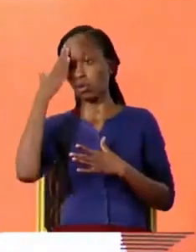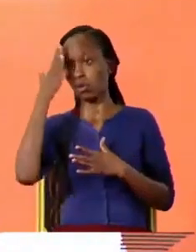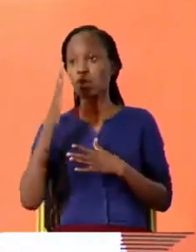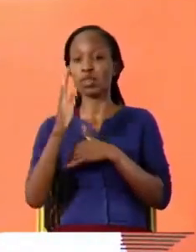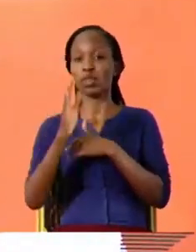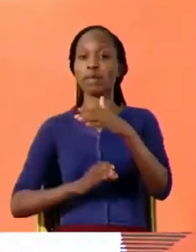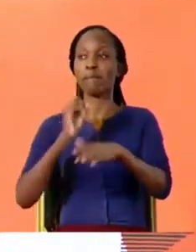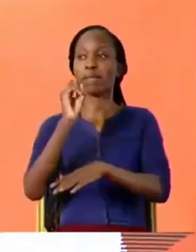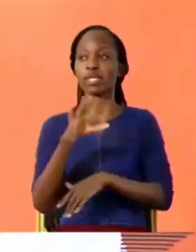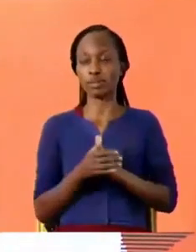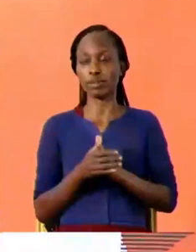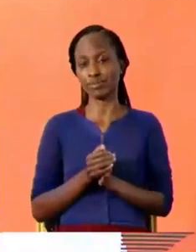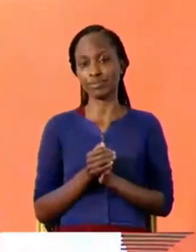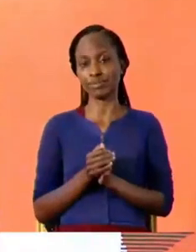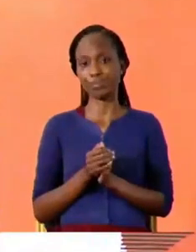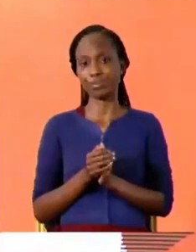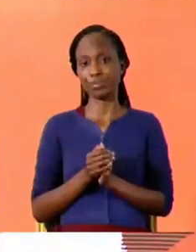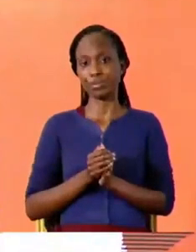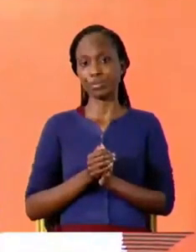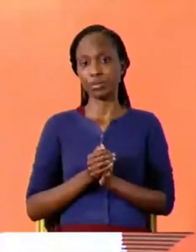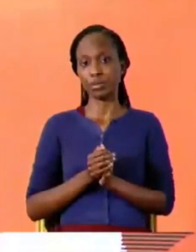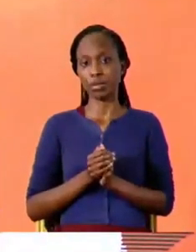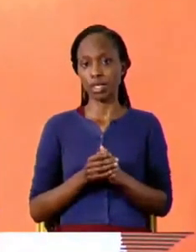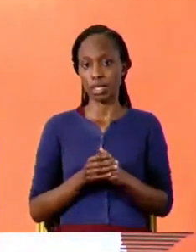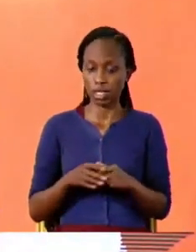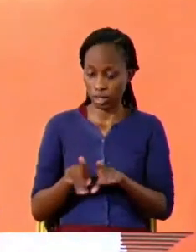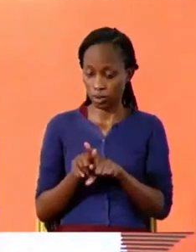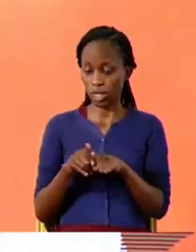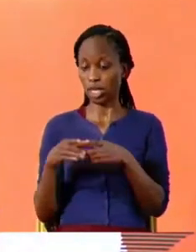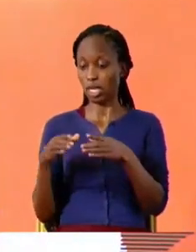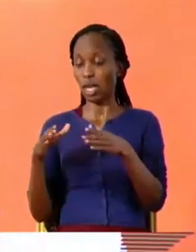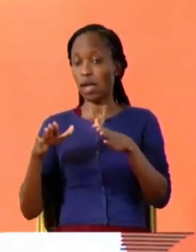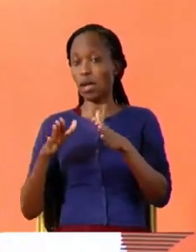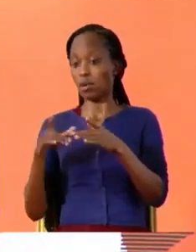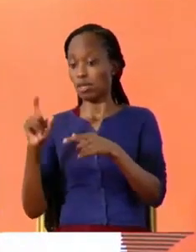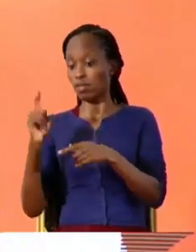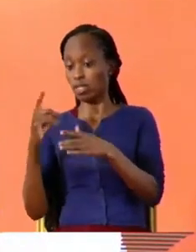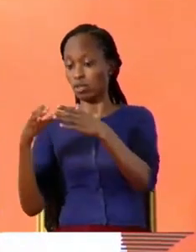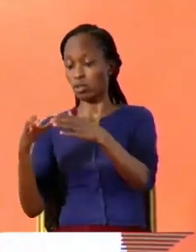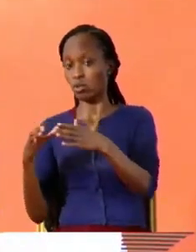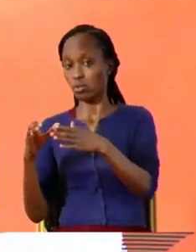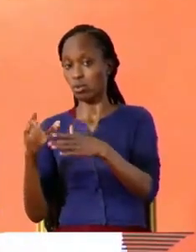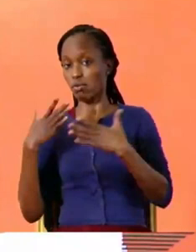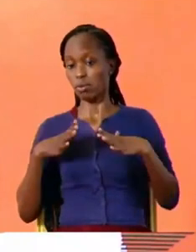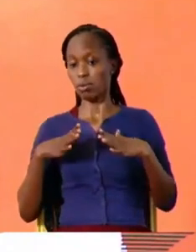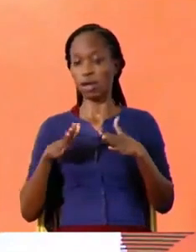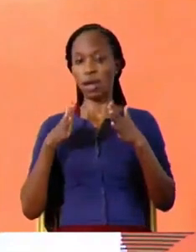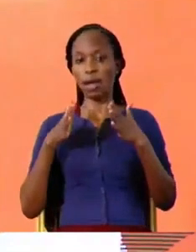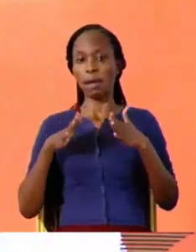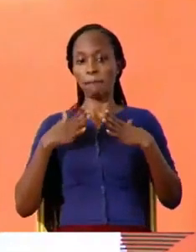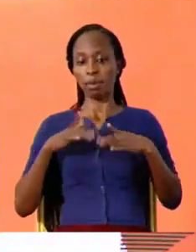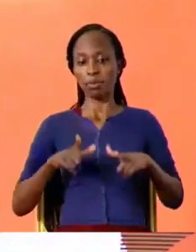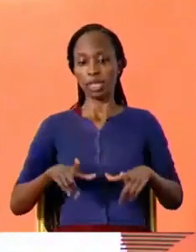but so with this first group of people persons living with disability you know whether it's visual or